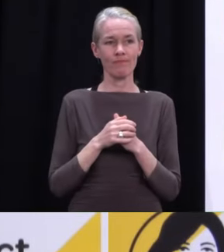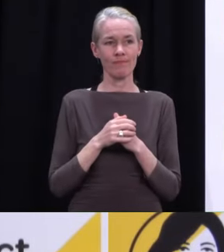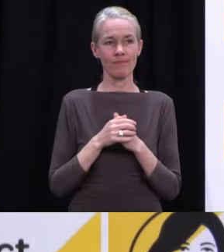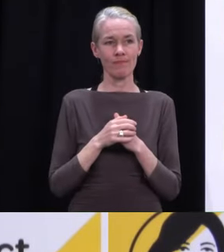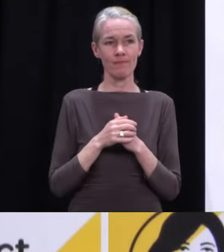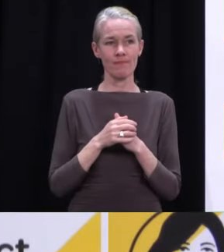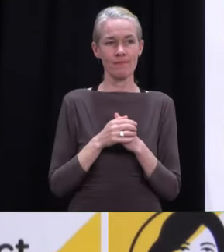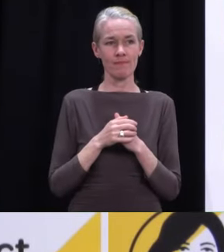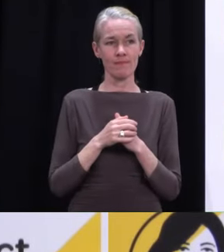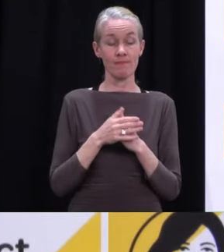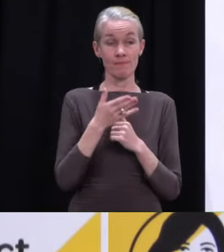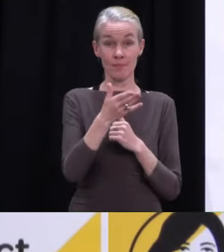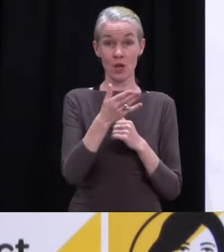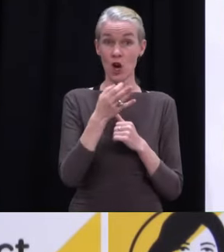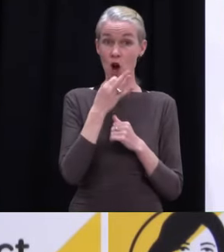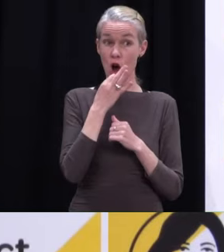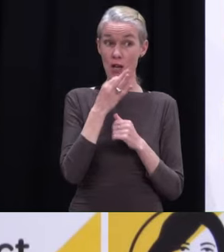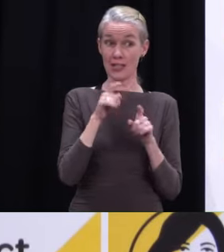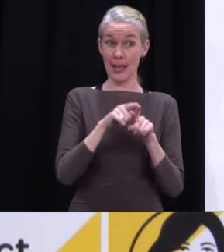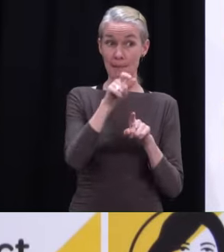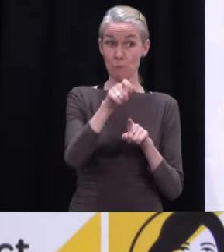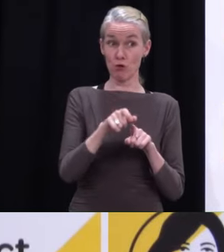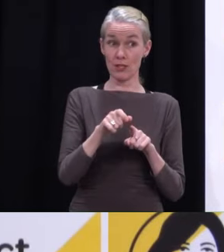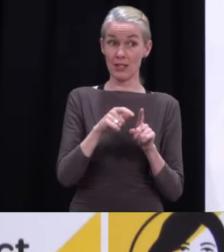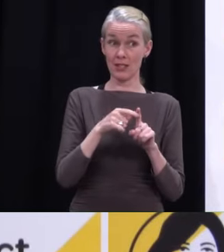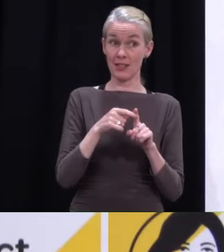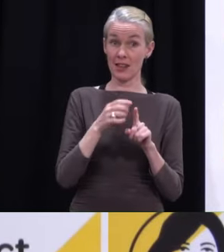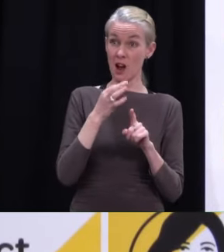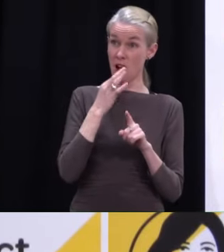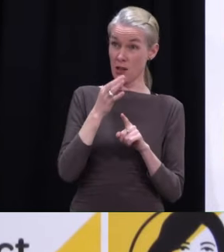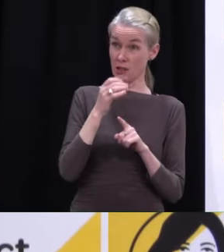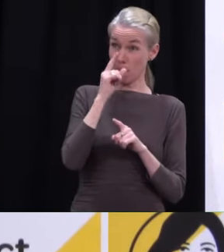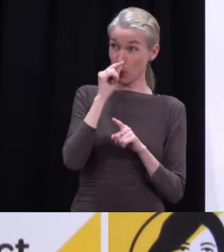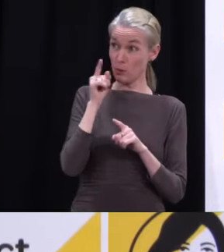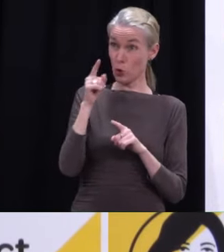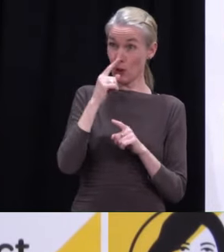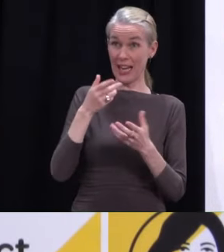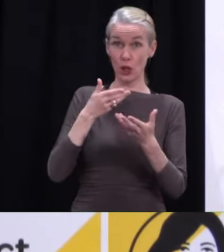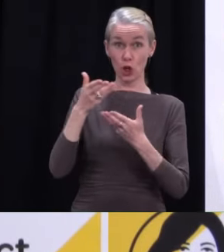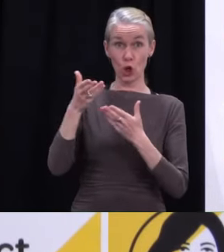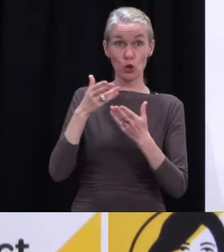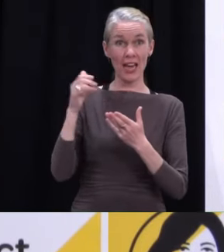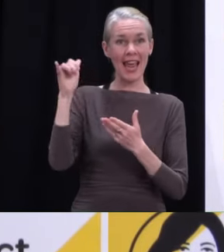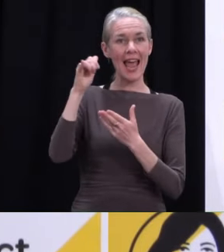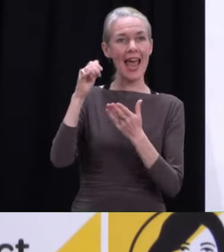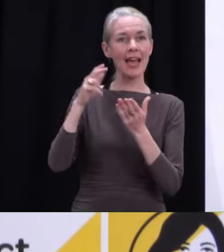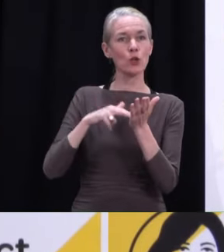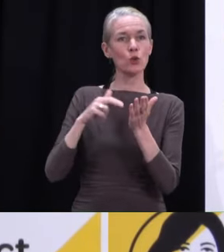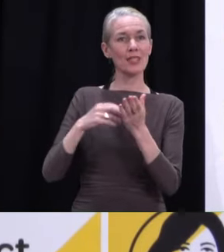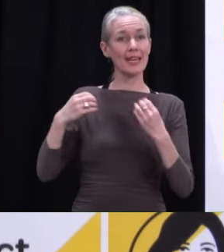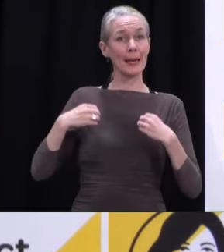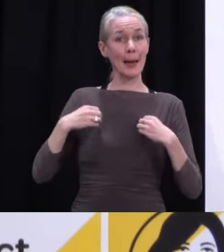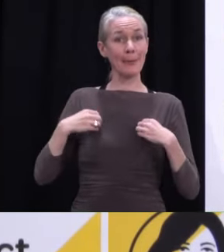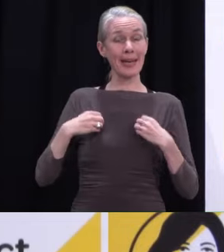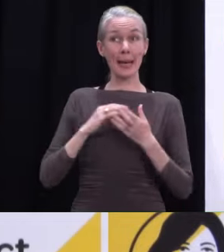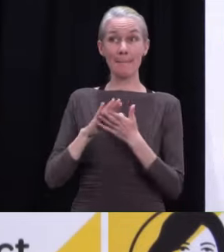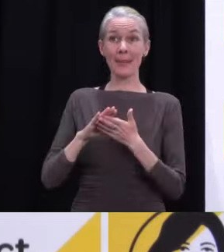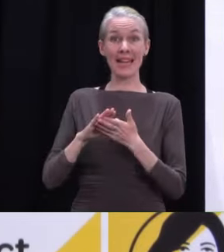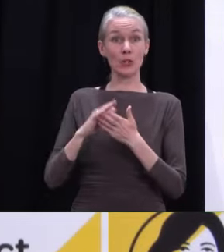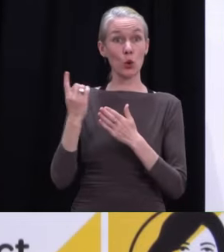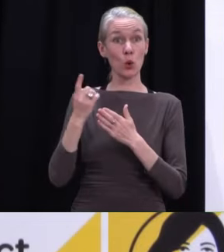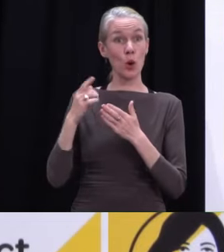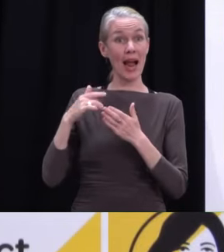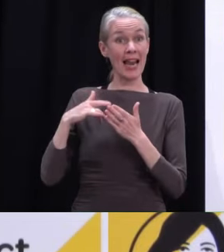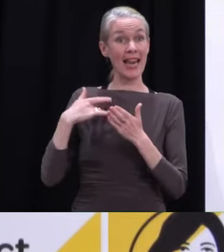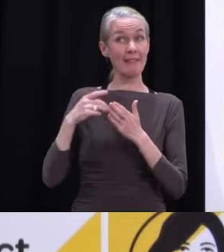be maybe a conversation with New Zealand to have them not stop in Auckland, so people in Northland could have a holiday like the rest of us? Well, of